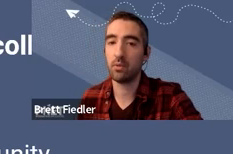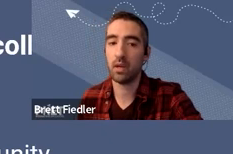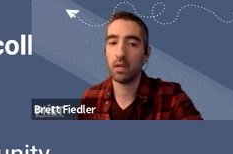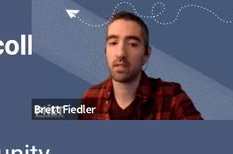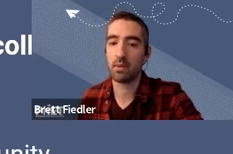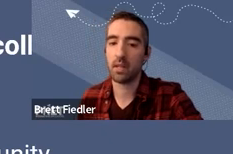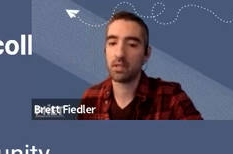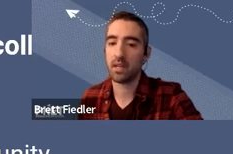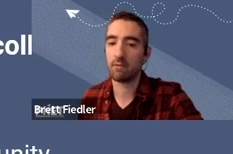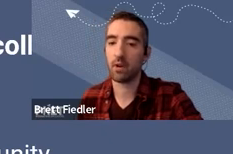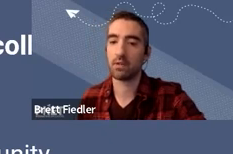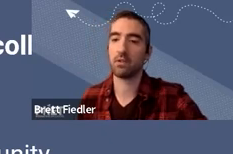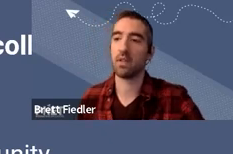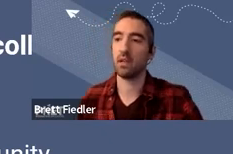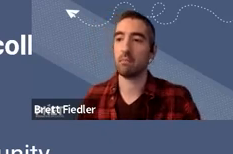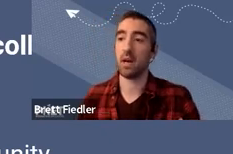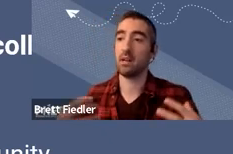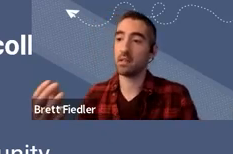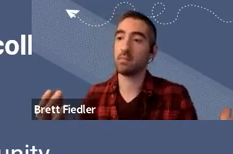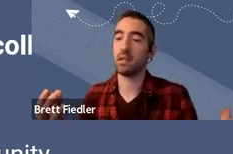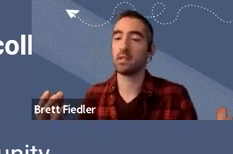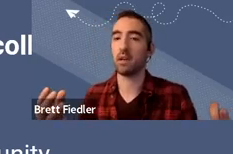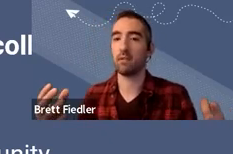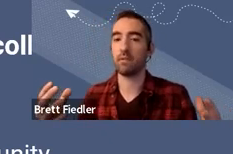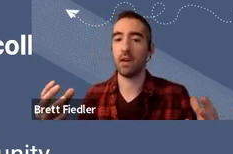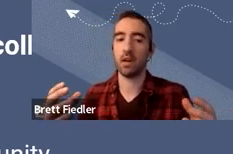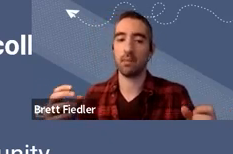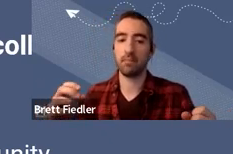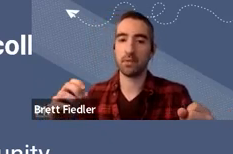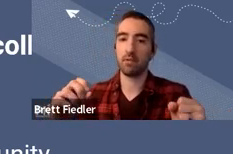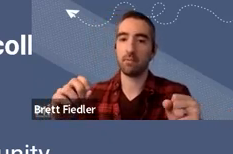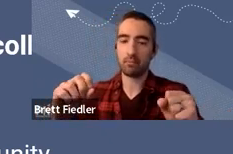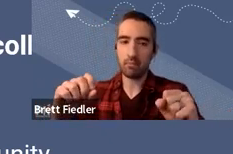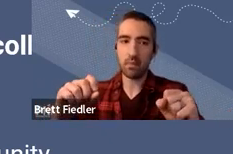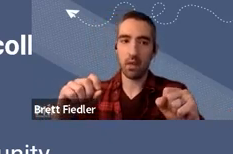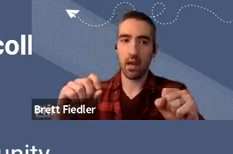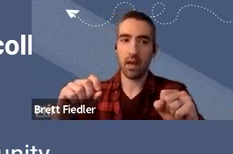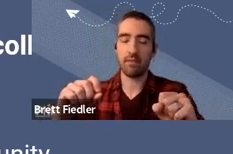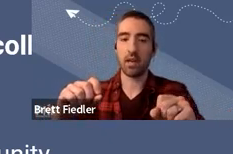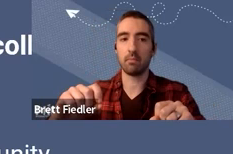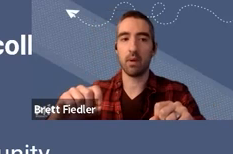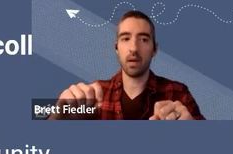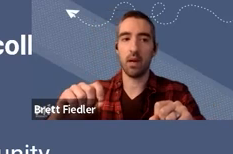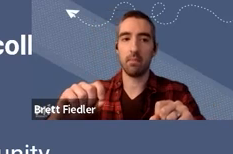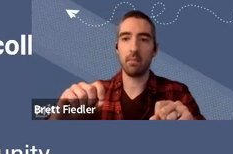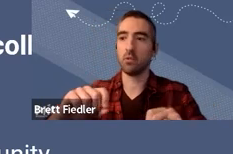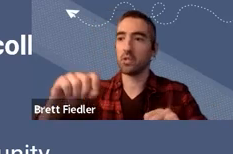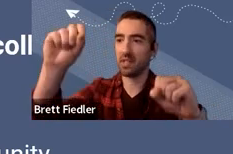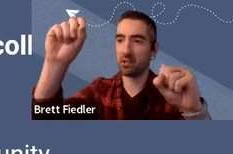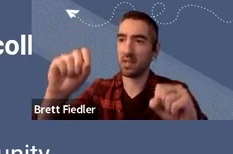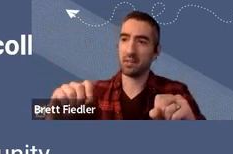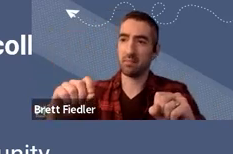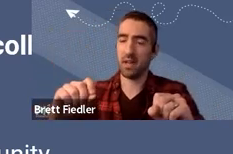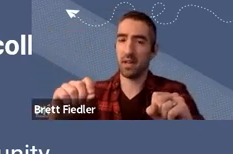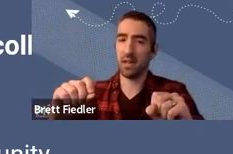two simulations that front sort of the embodied experience of sort of having a